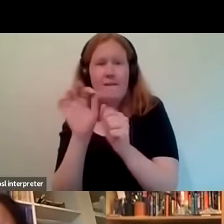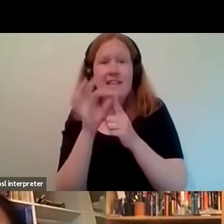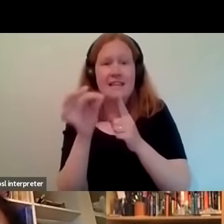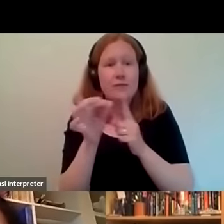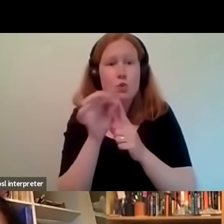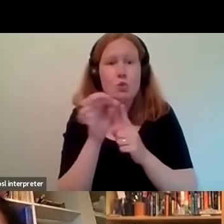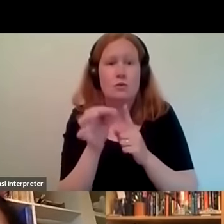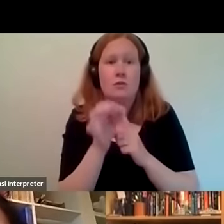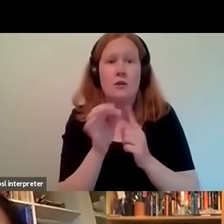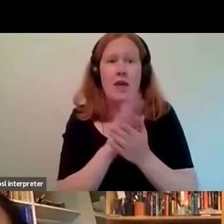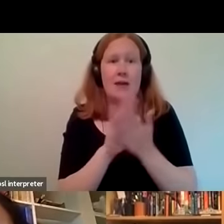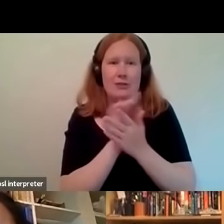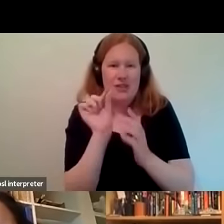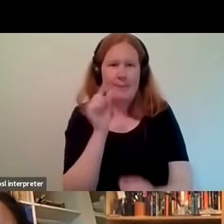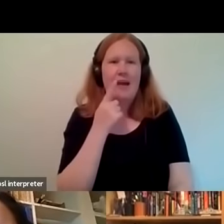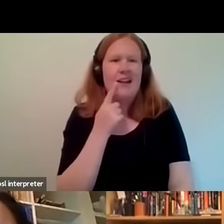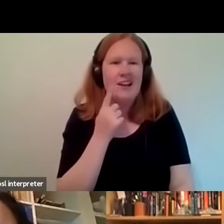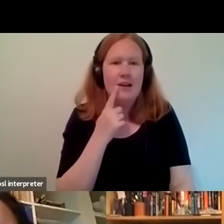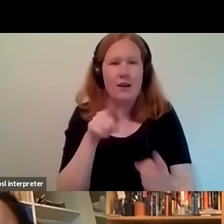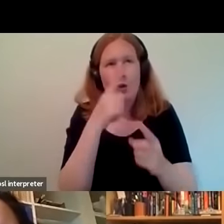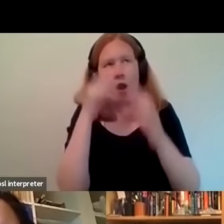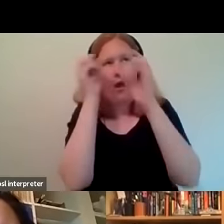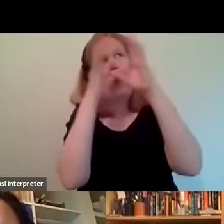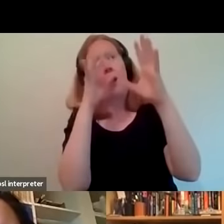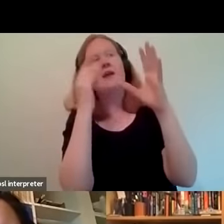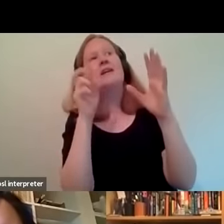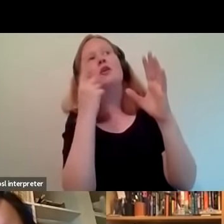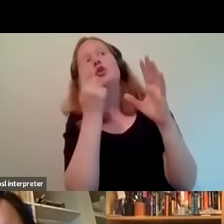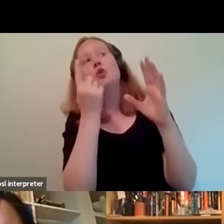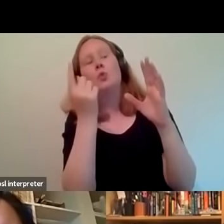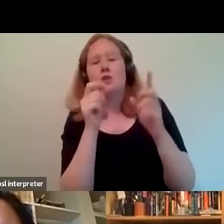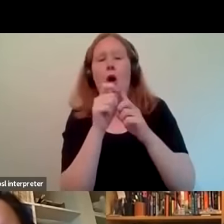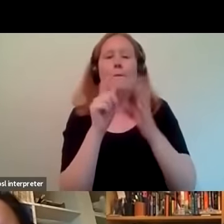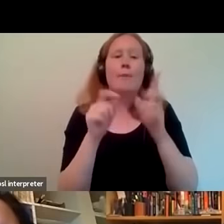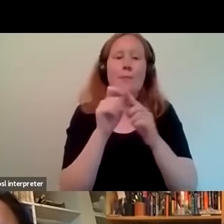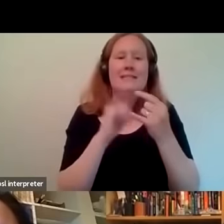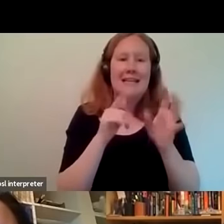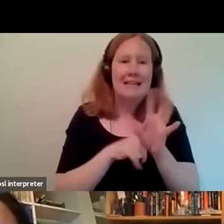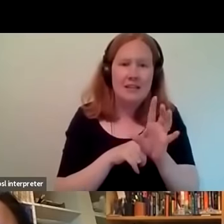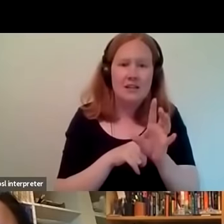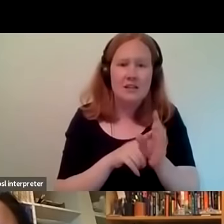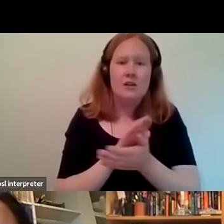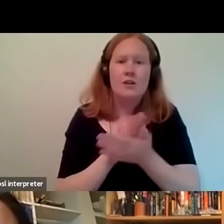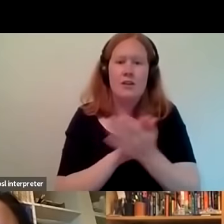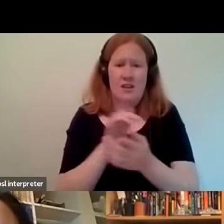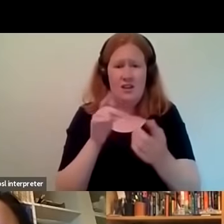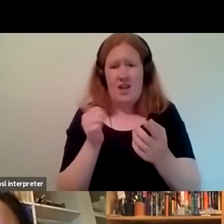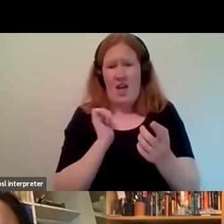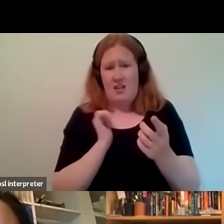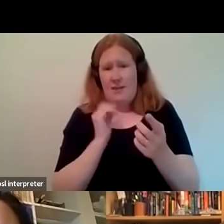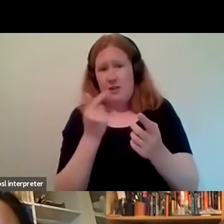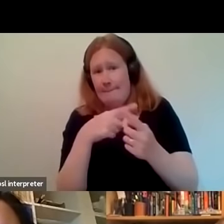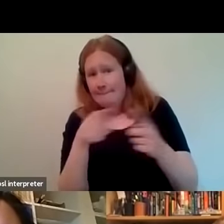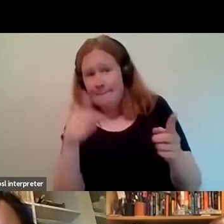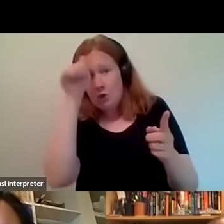it is to give you a flavor of the type of people that are in the archive so popsy if those of you who are from who who know halston well